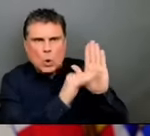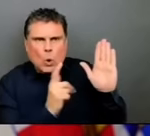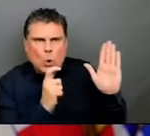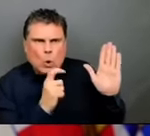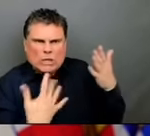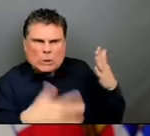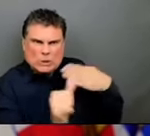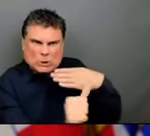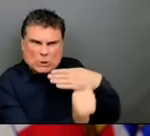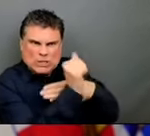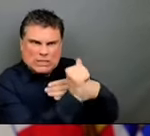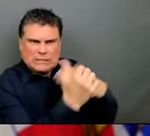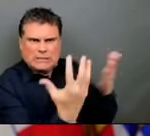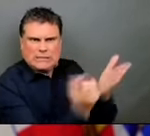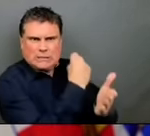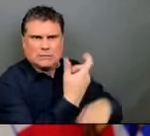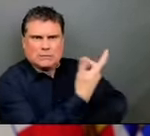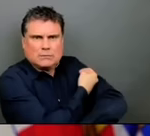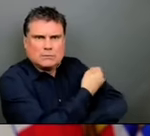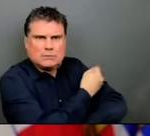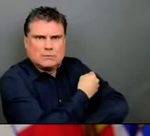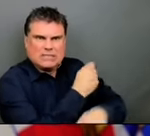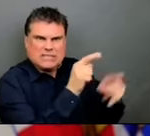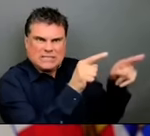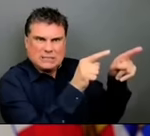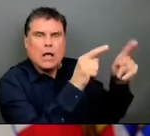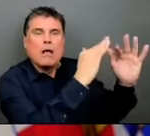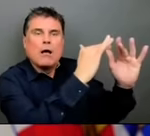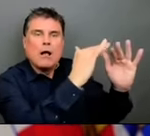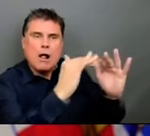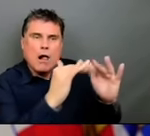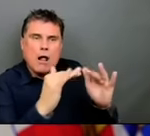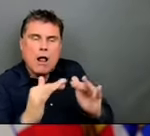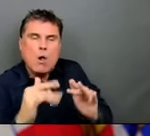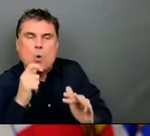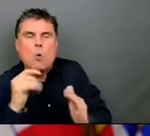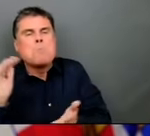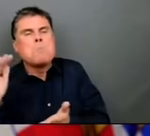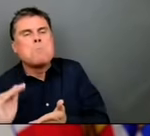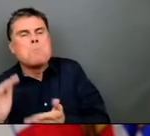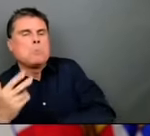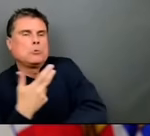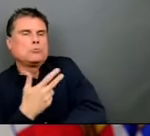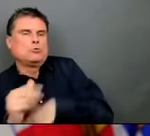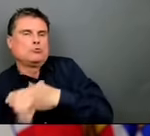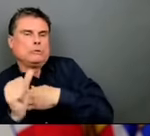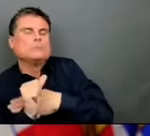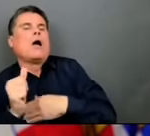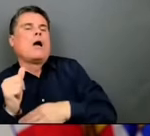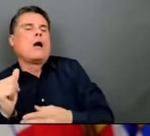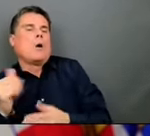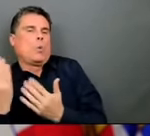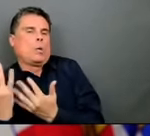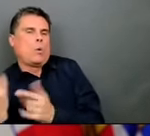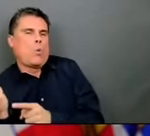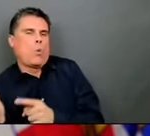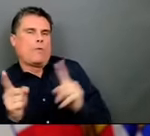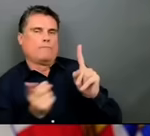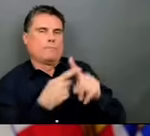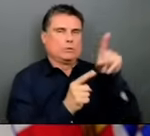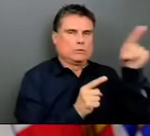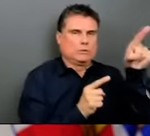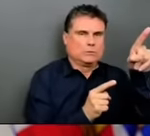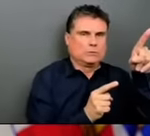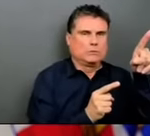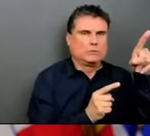businesses. And you will be contacted directly by public health if you are part of that program right now. As